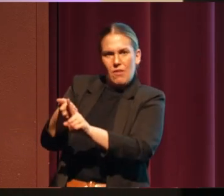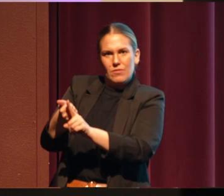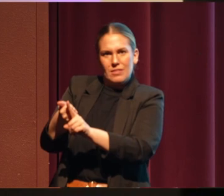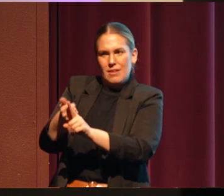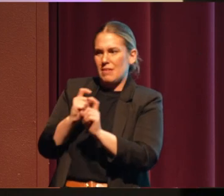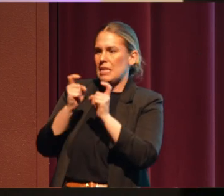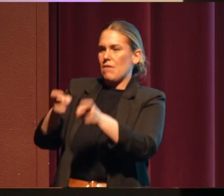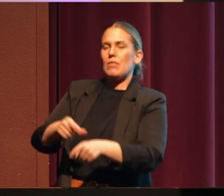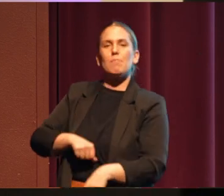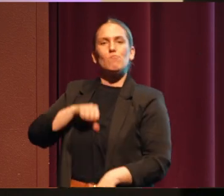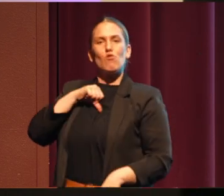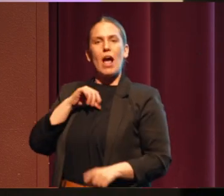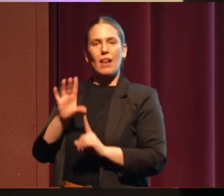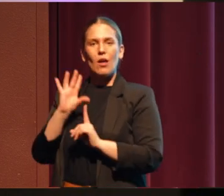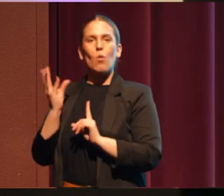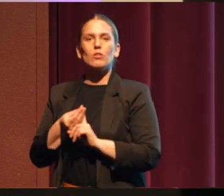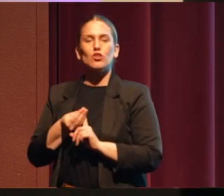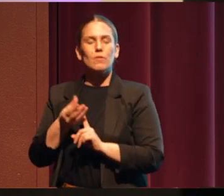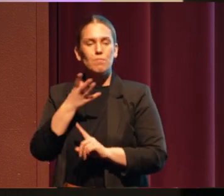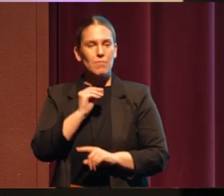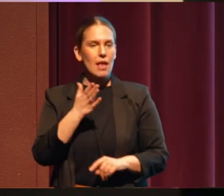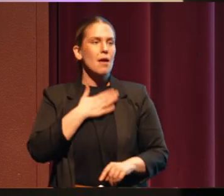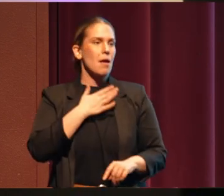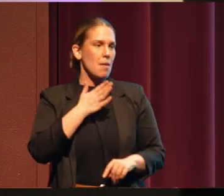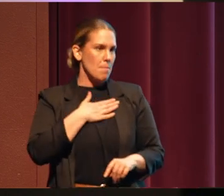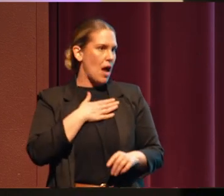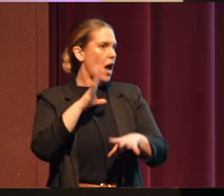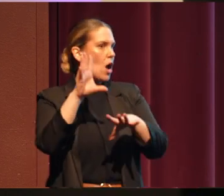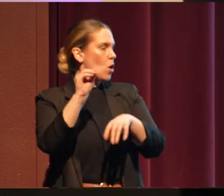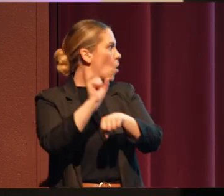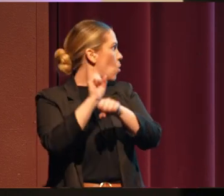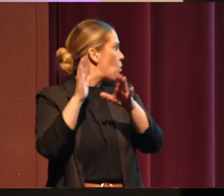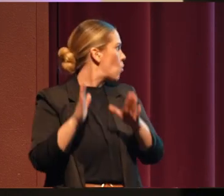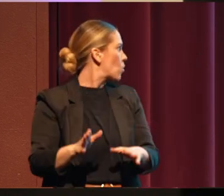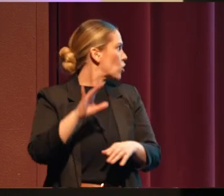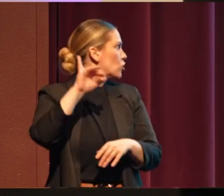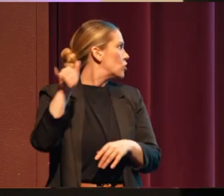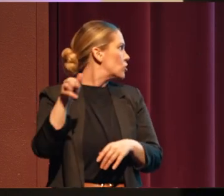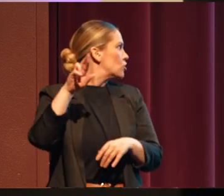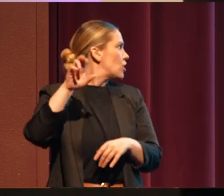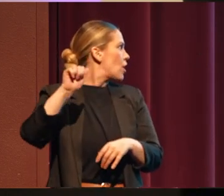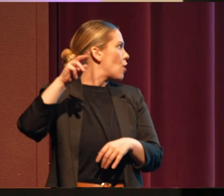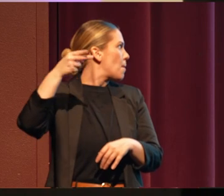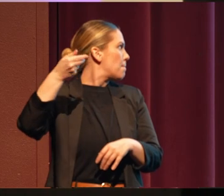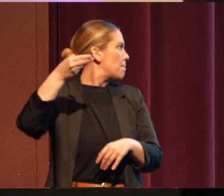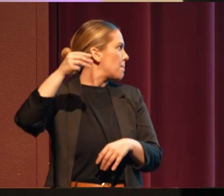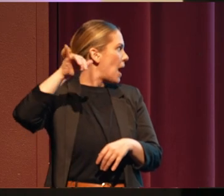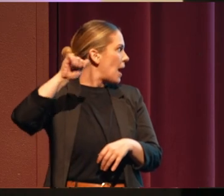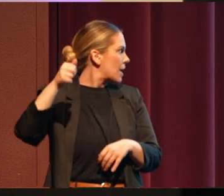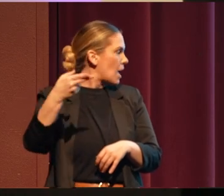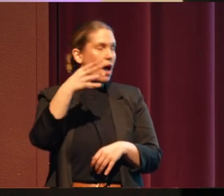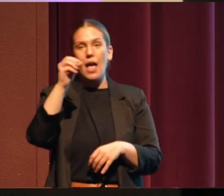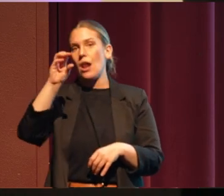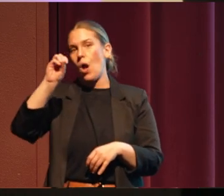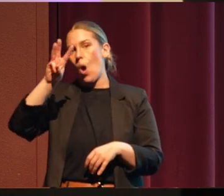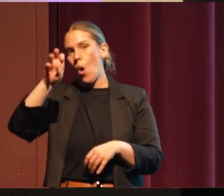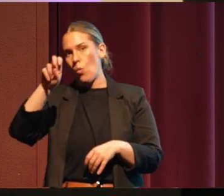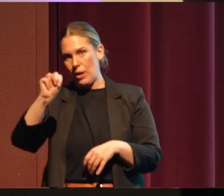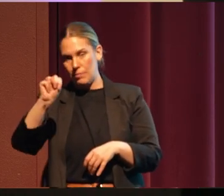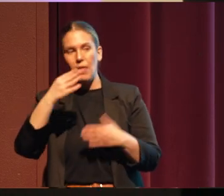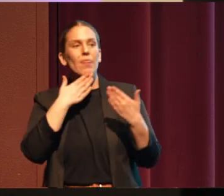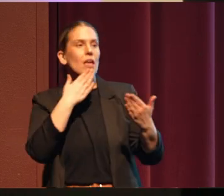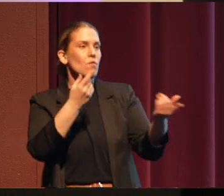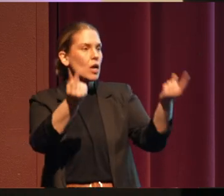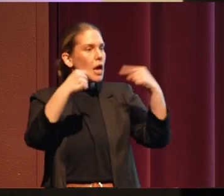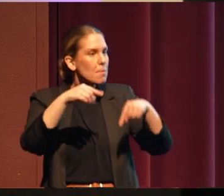in culture. And lastly, my colleagues at COCC, Jeremiah Rector and Owen Murphy. I'm very thankful that they came here today and they